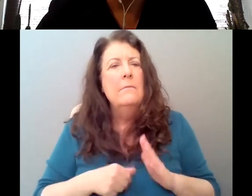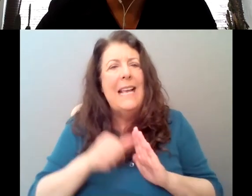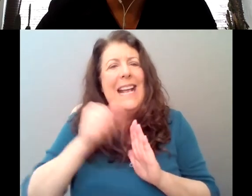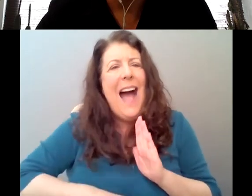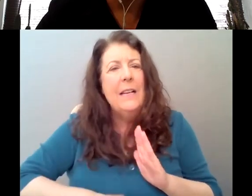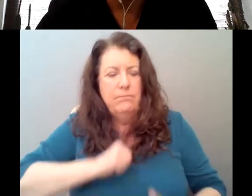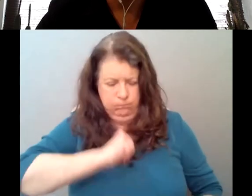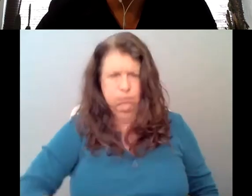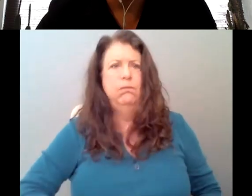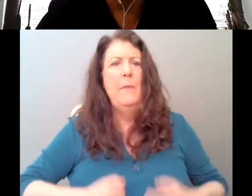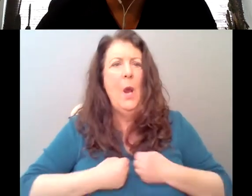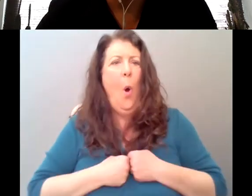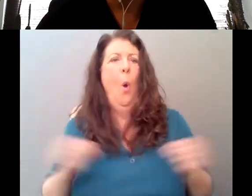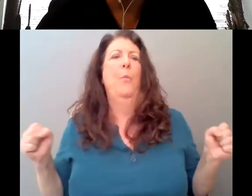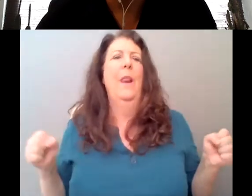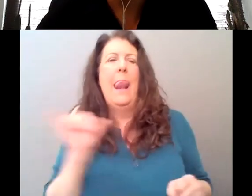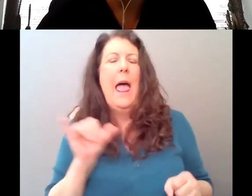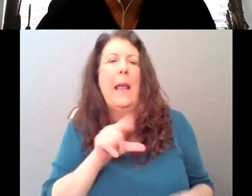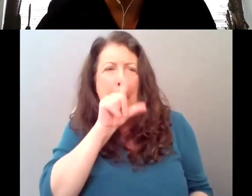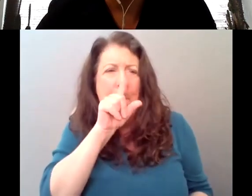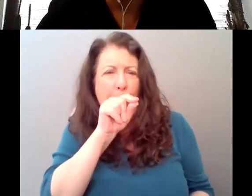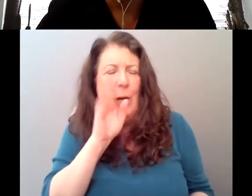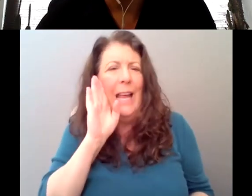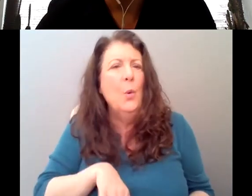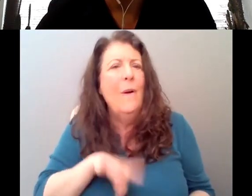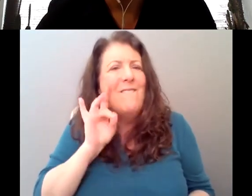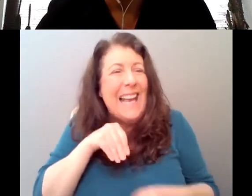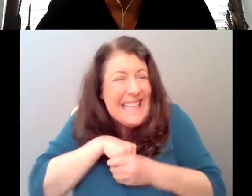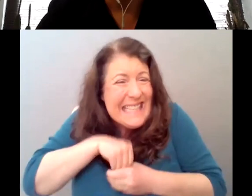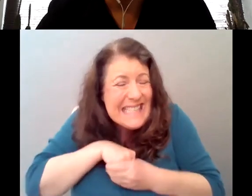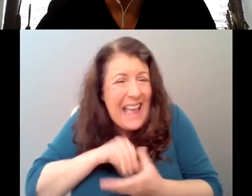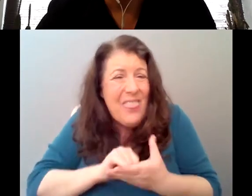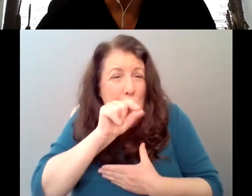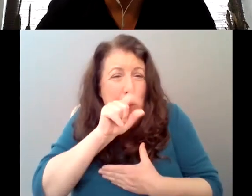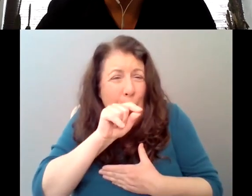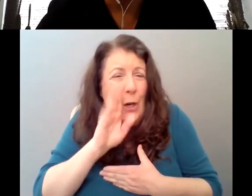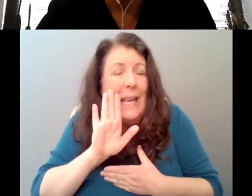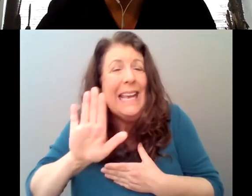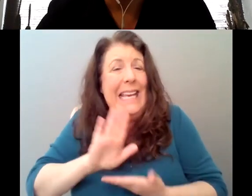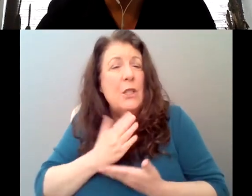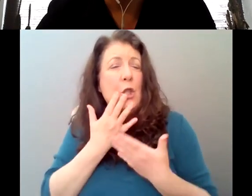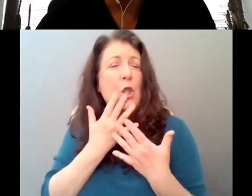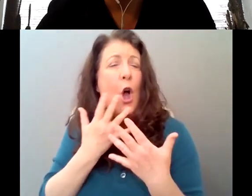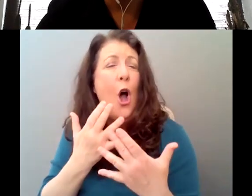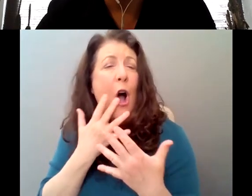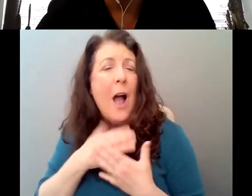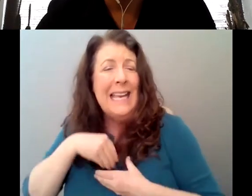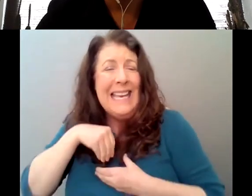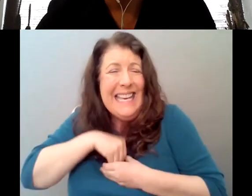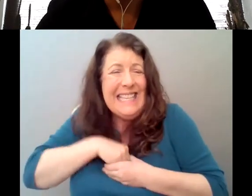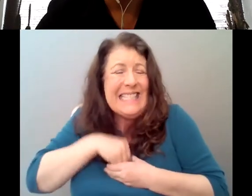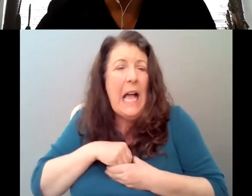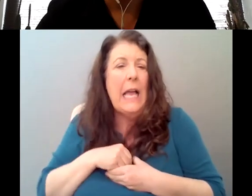would find the bird song rolled up on like in silver rolls of, of music, which I don't know if that is,